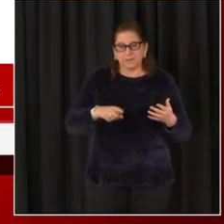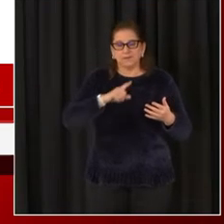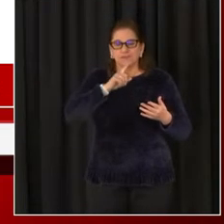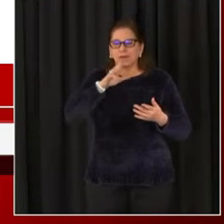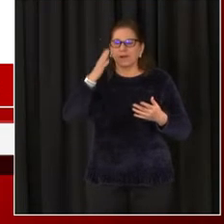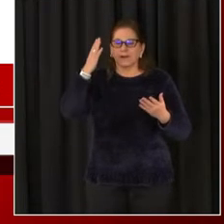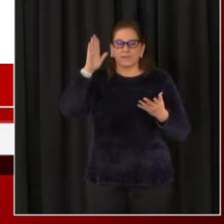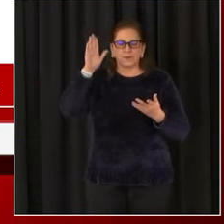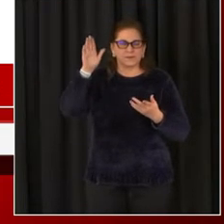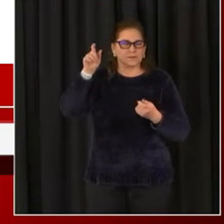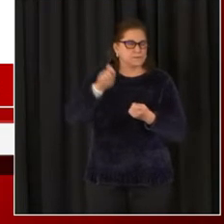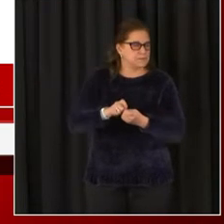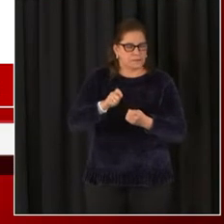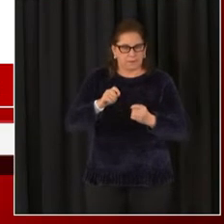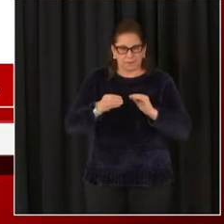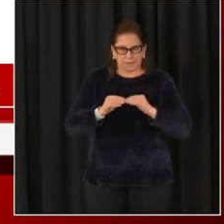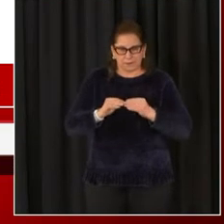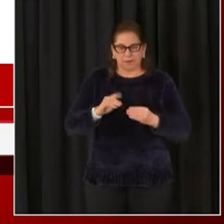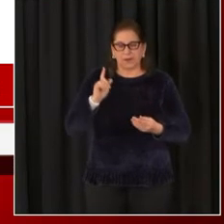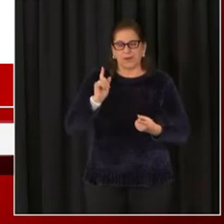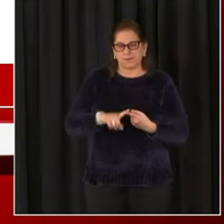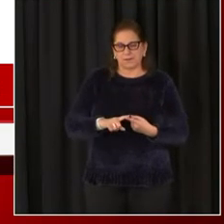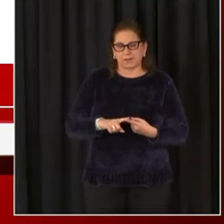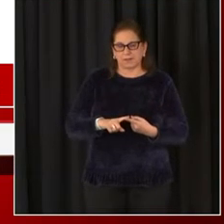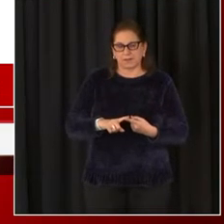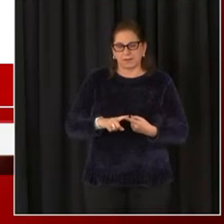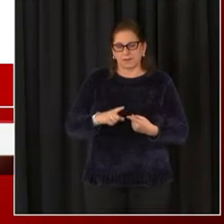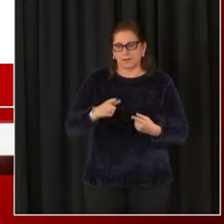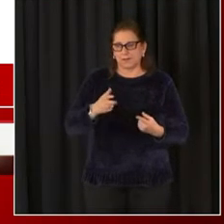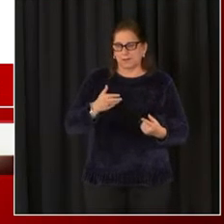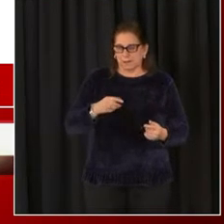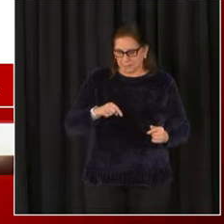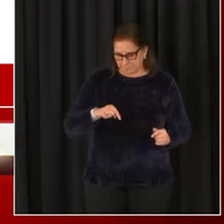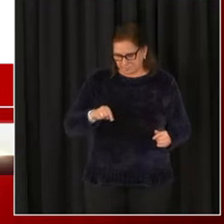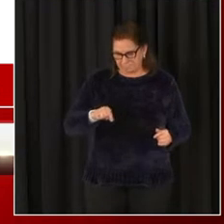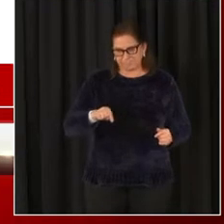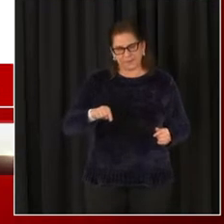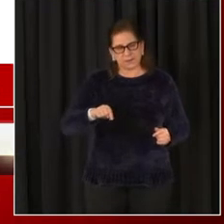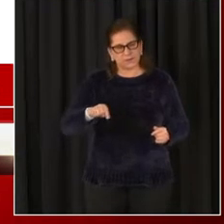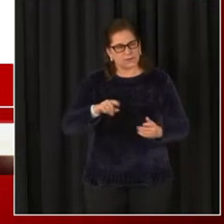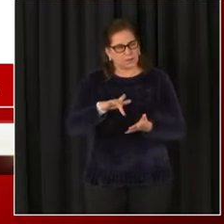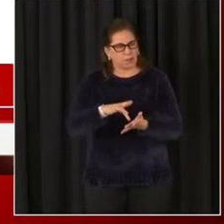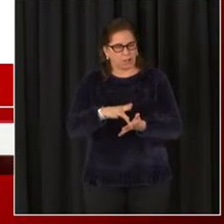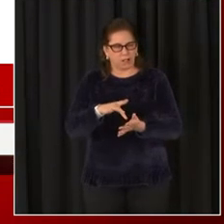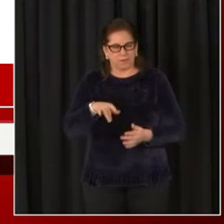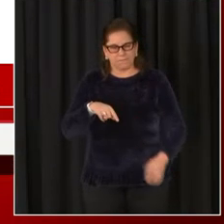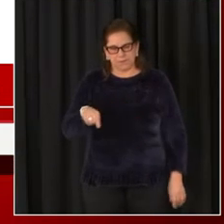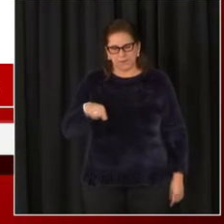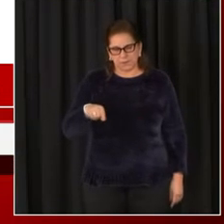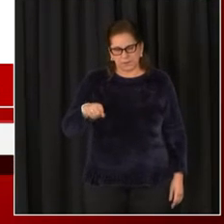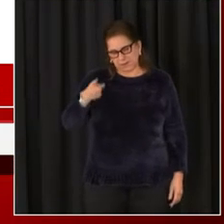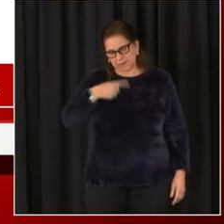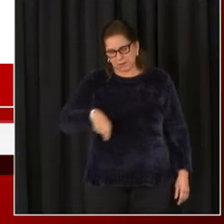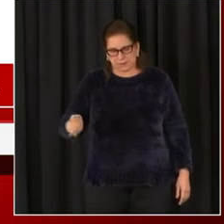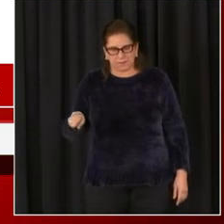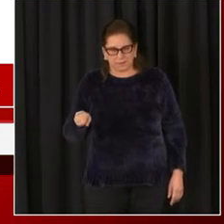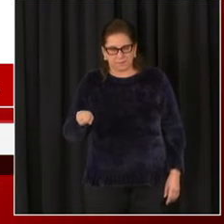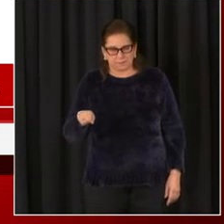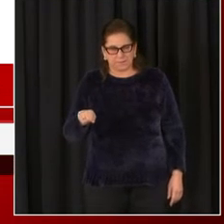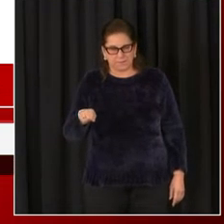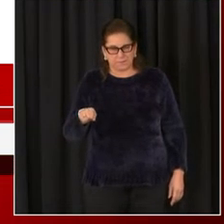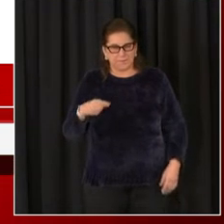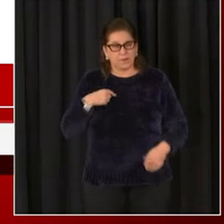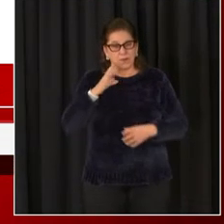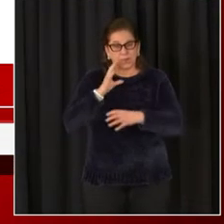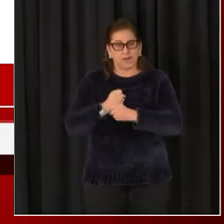exactly what the number is until midweek. So you can see we will receive over 8,700 doses